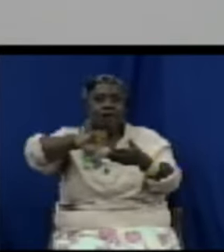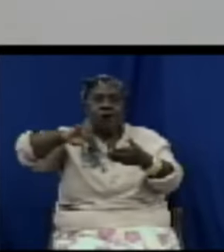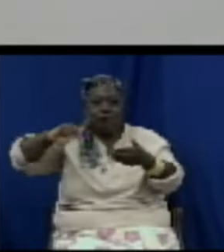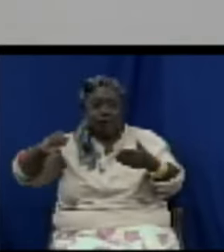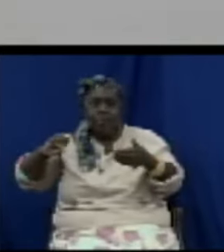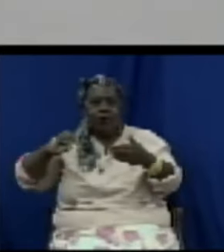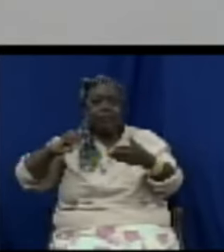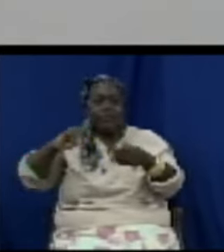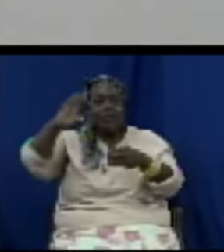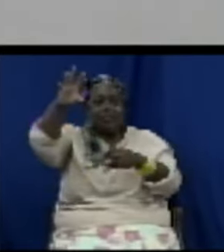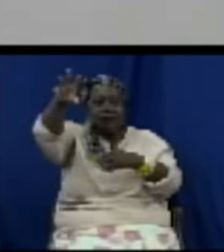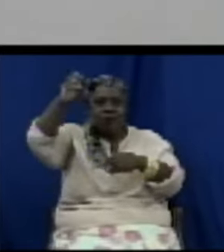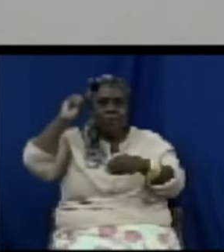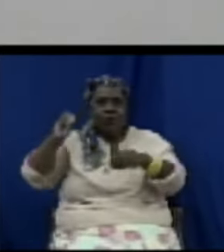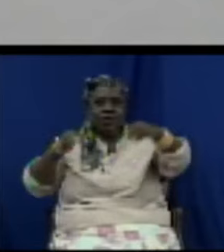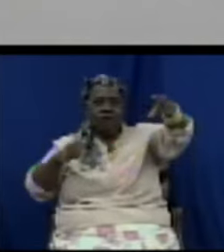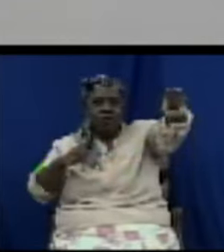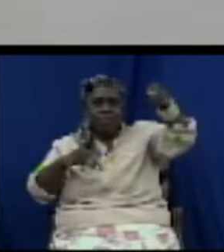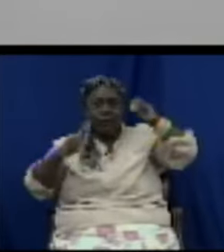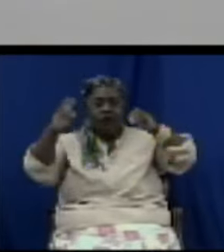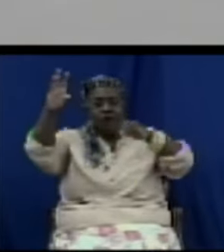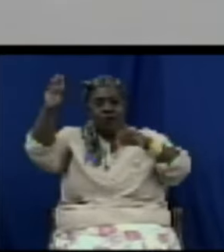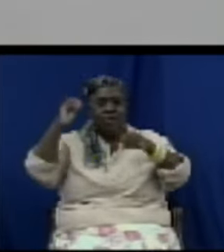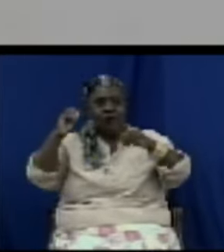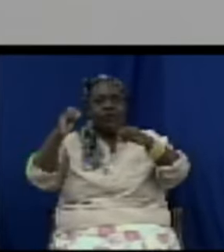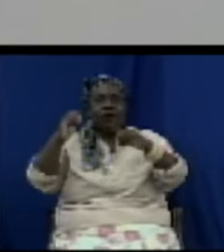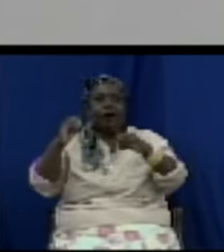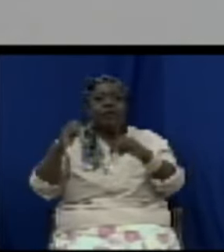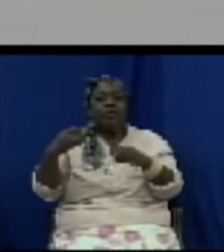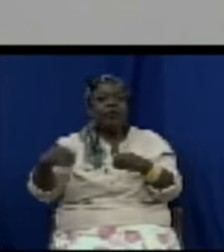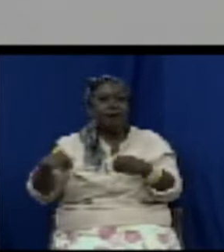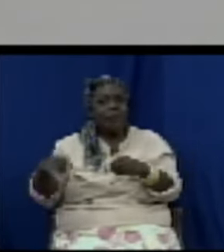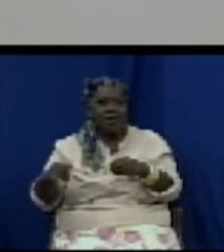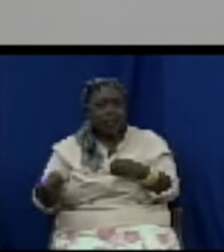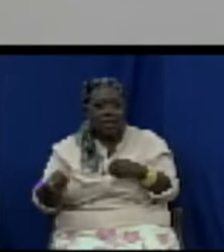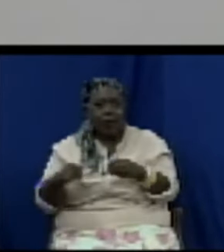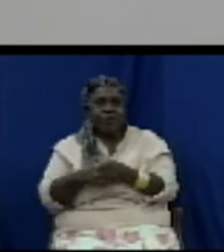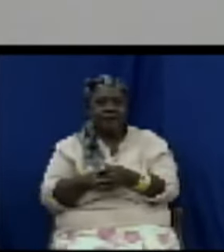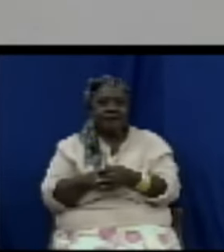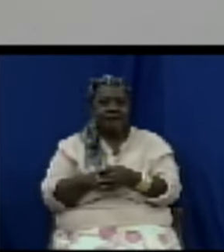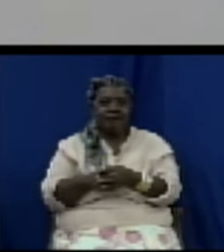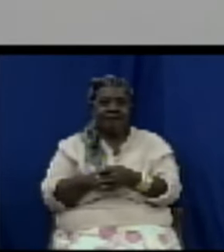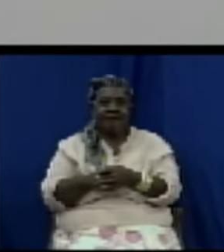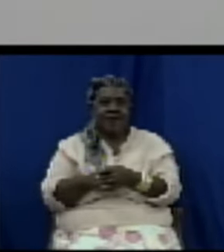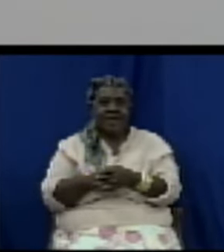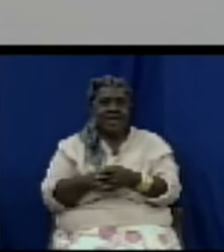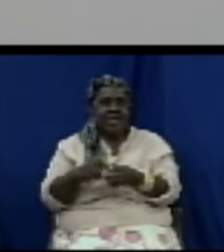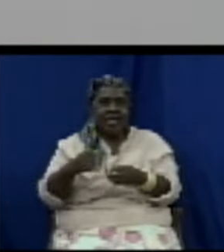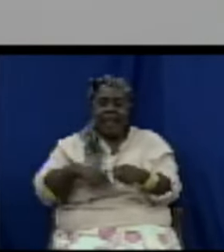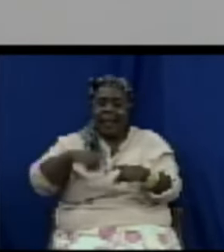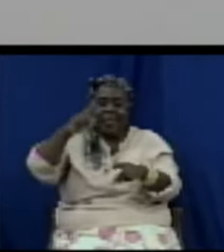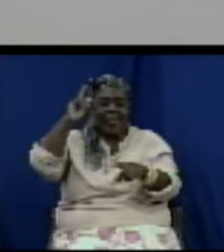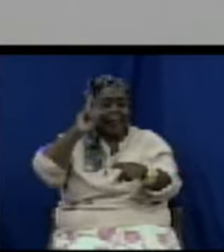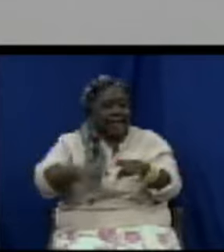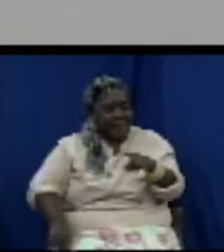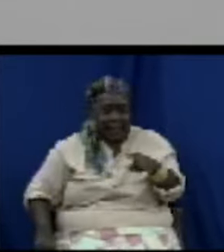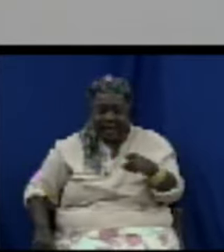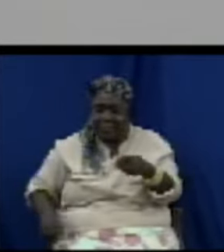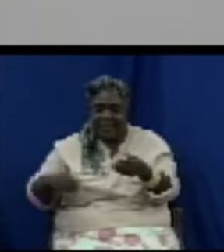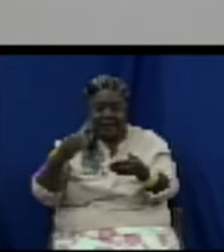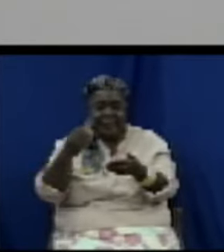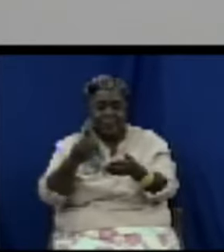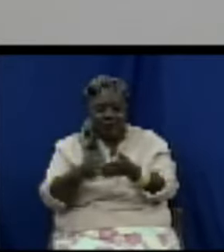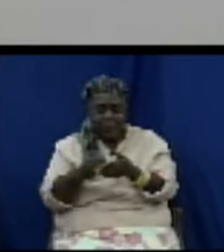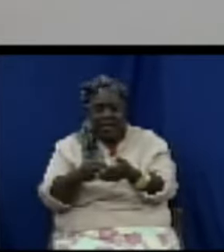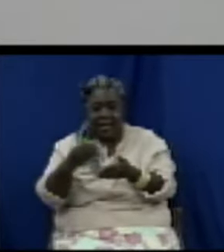like me and I am certain that there are many persons like me I cannot purchase a piece of item without